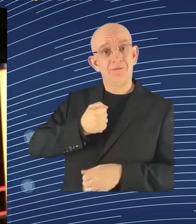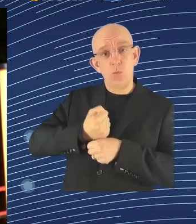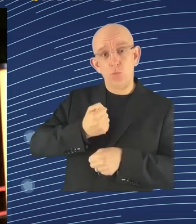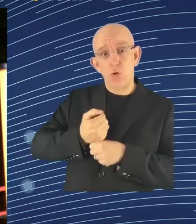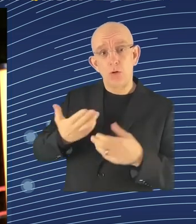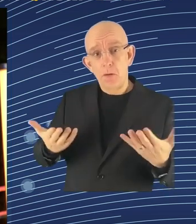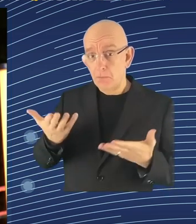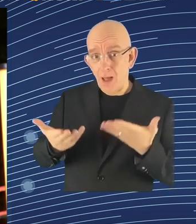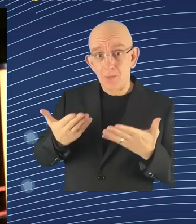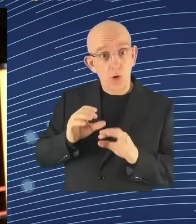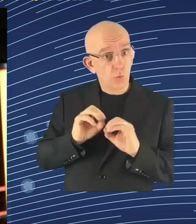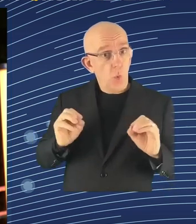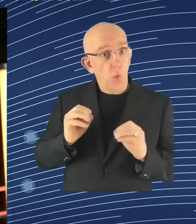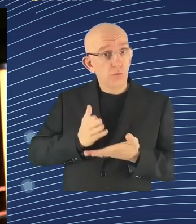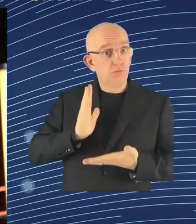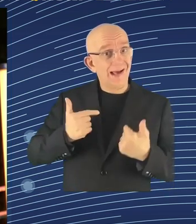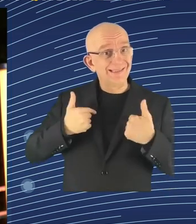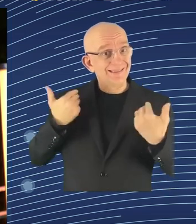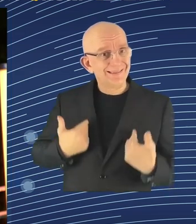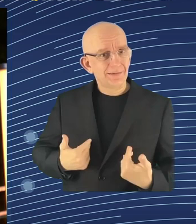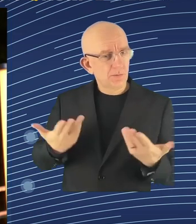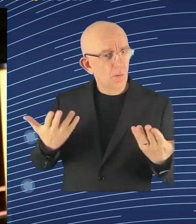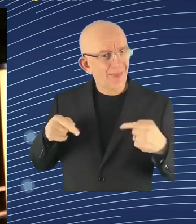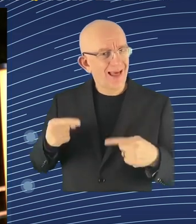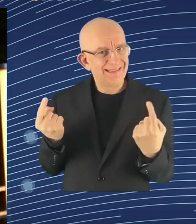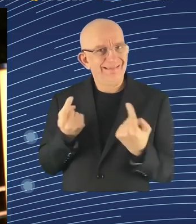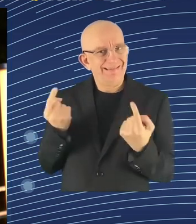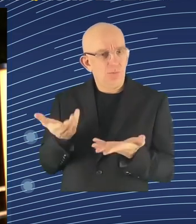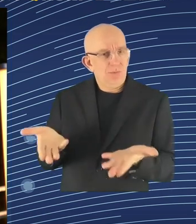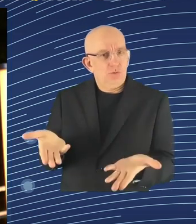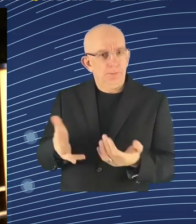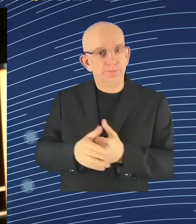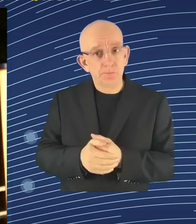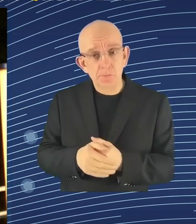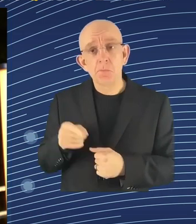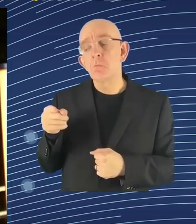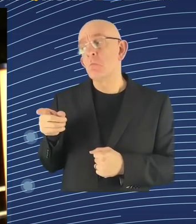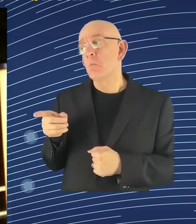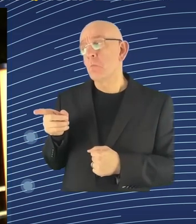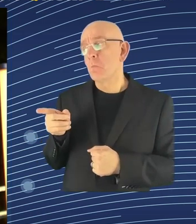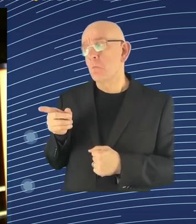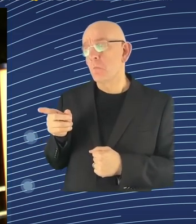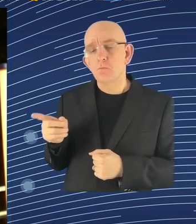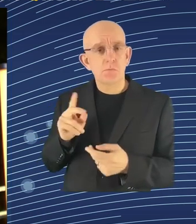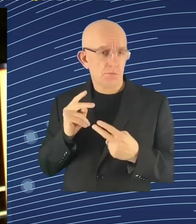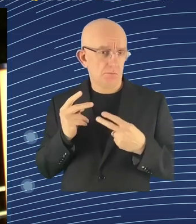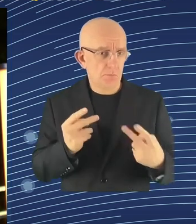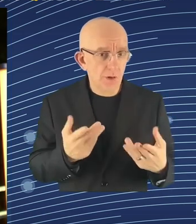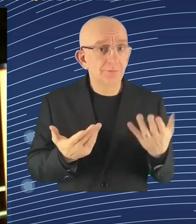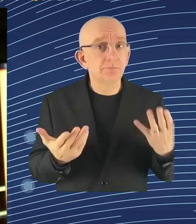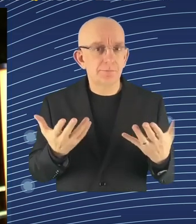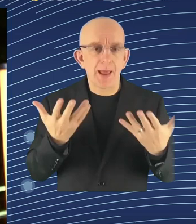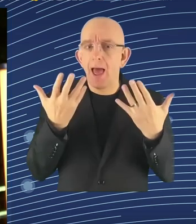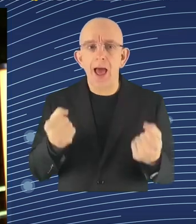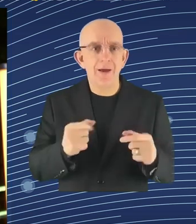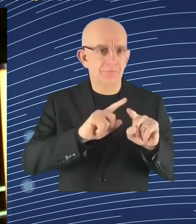and I do not get the benefits of employees. So that's one issue. The second one is how platform work is organized.